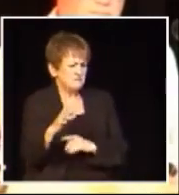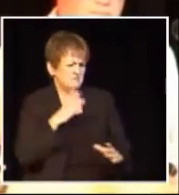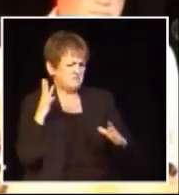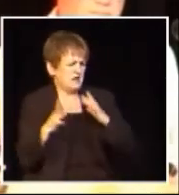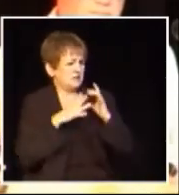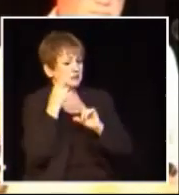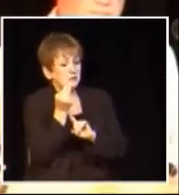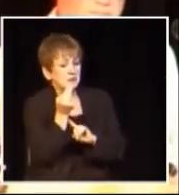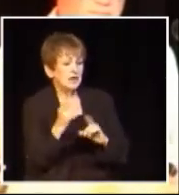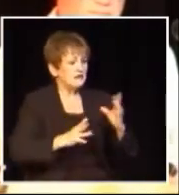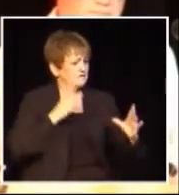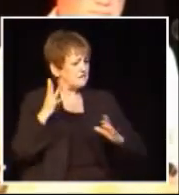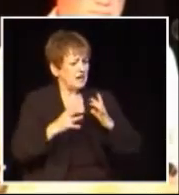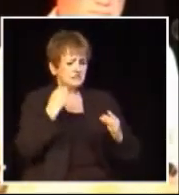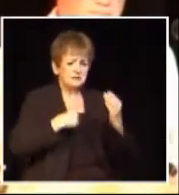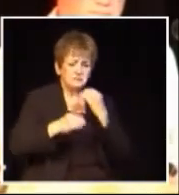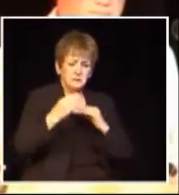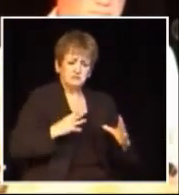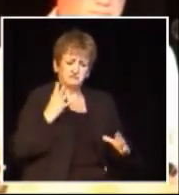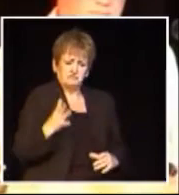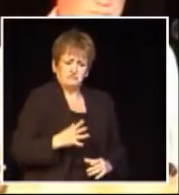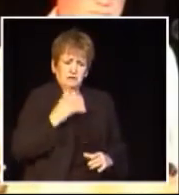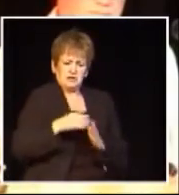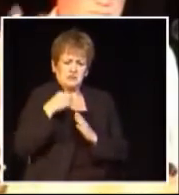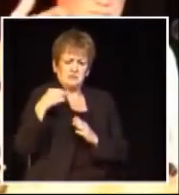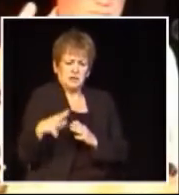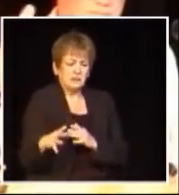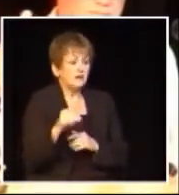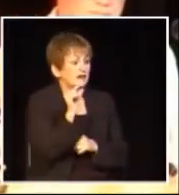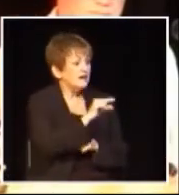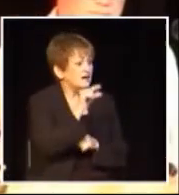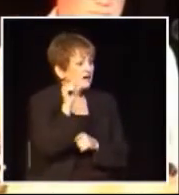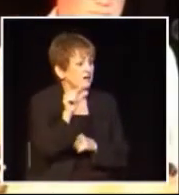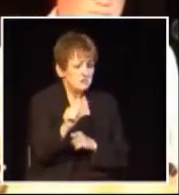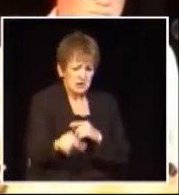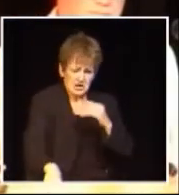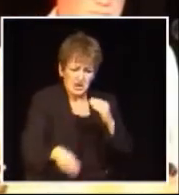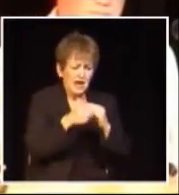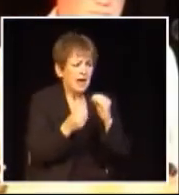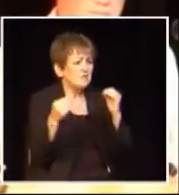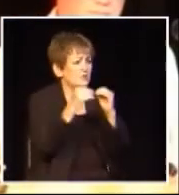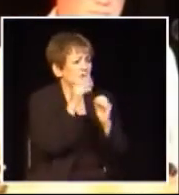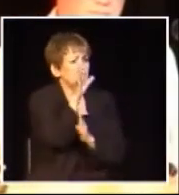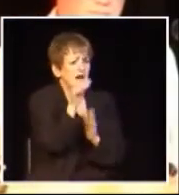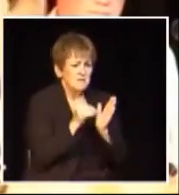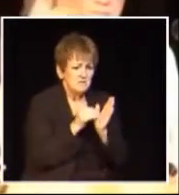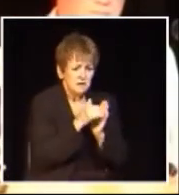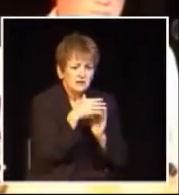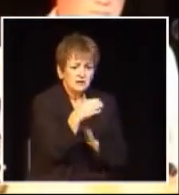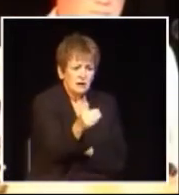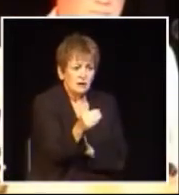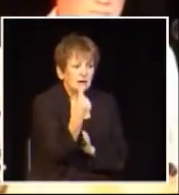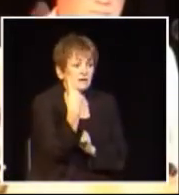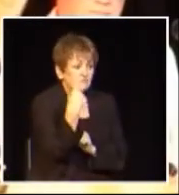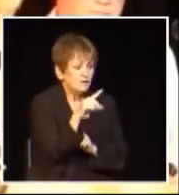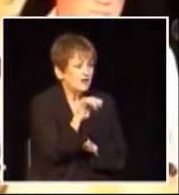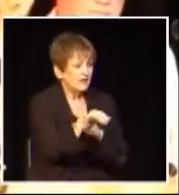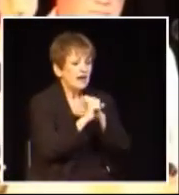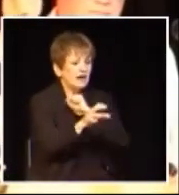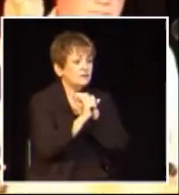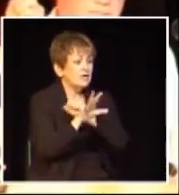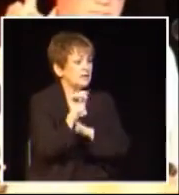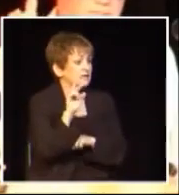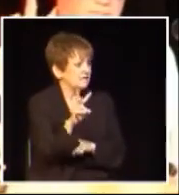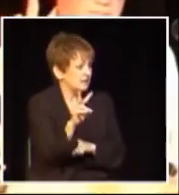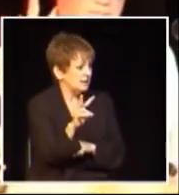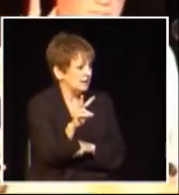a ton of money they can spend millions and the governments come along and they too threw in $5 million for